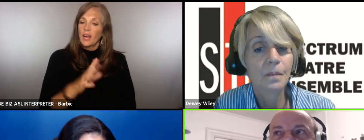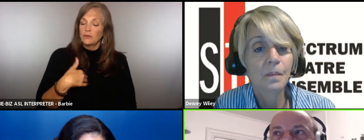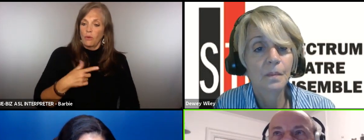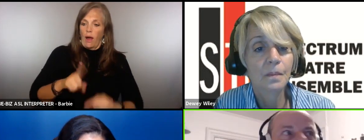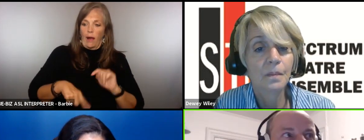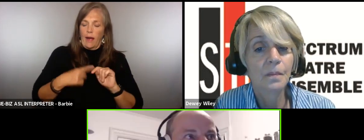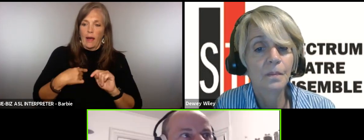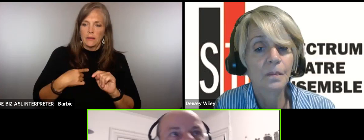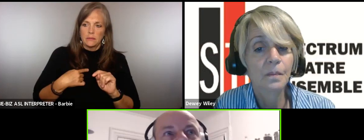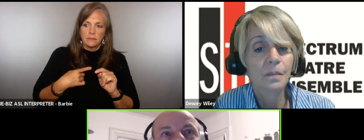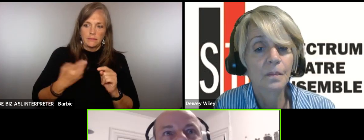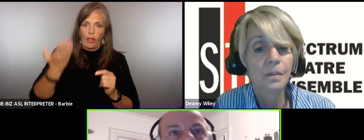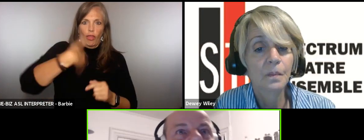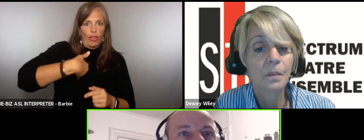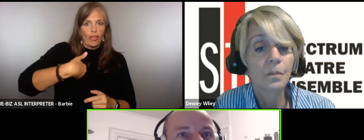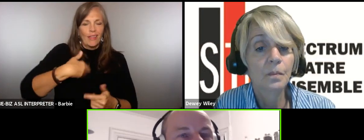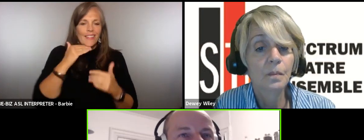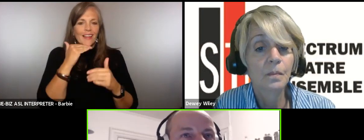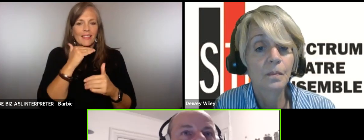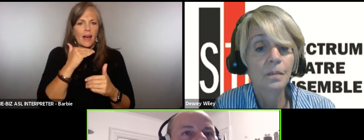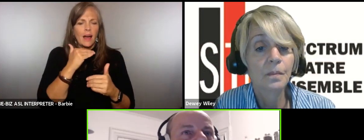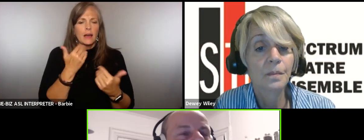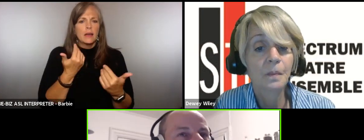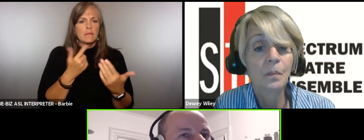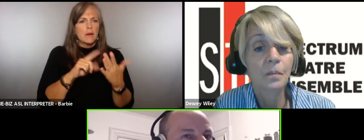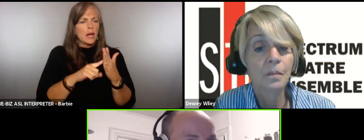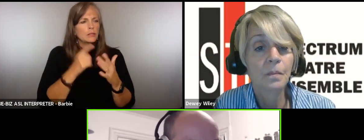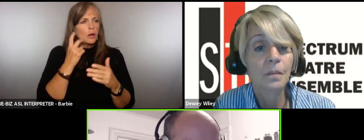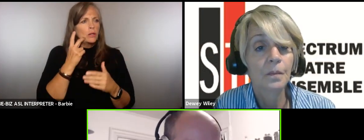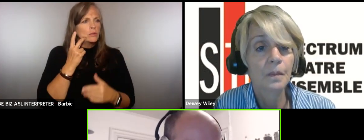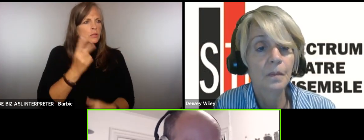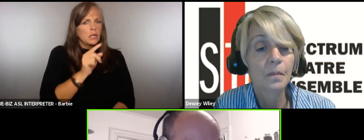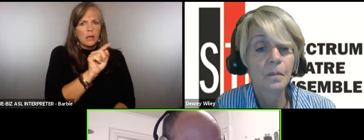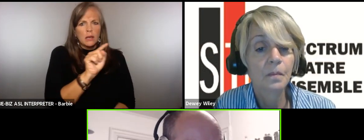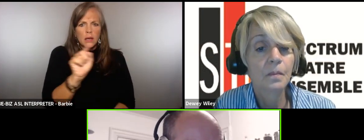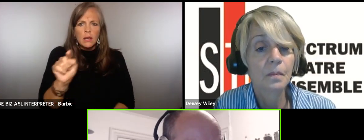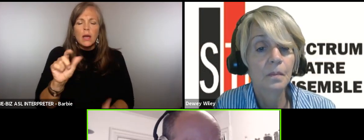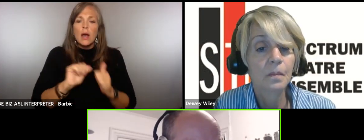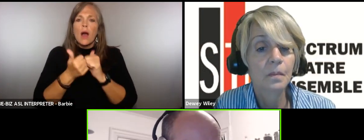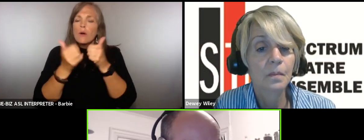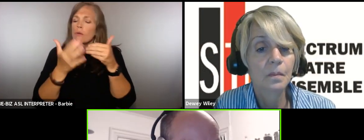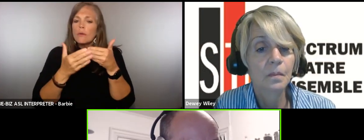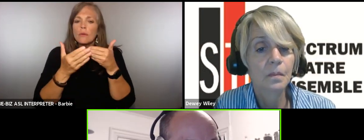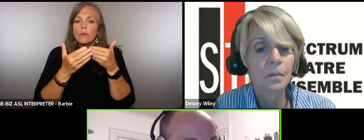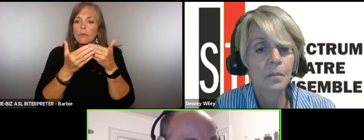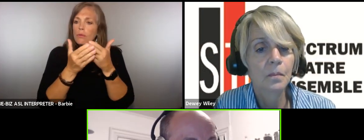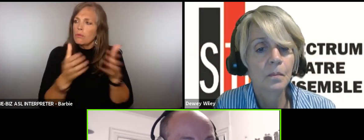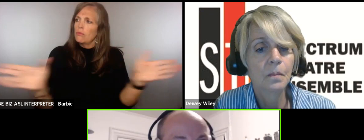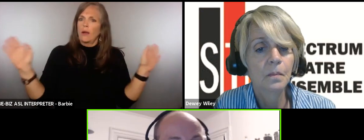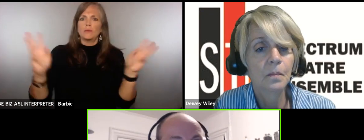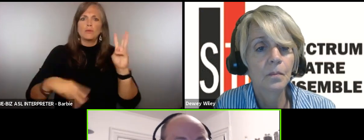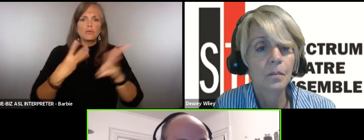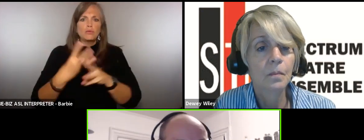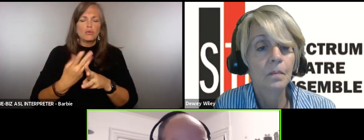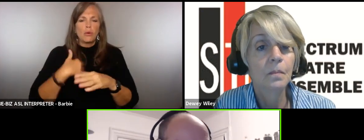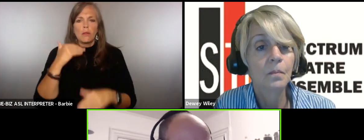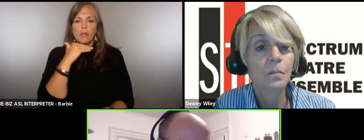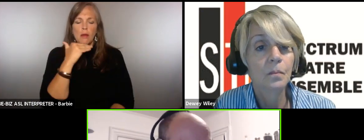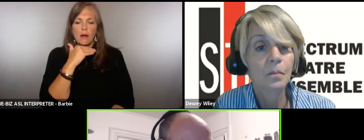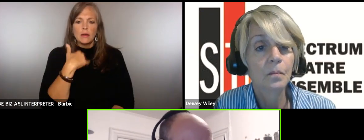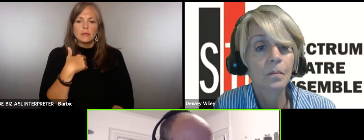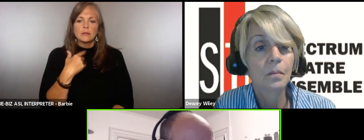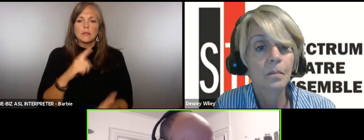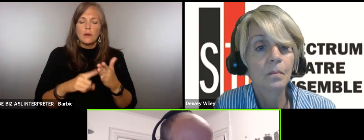you know see how the rest of the world lies you know I I actually started to realize and later on this would